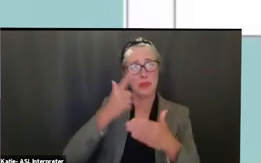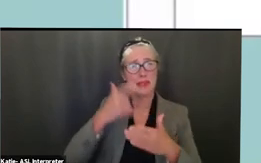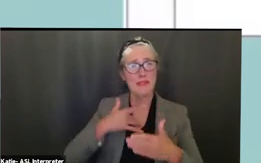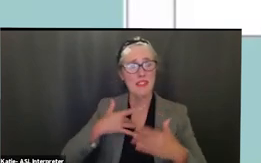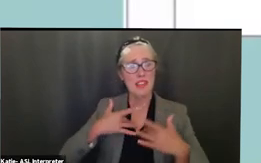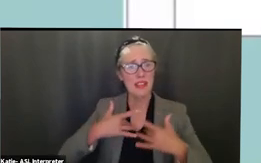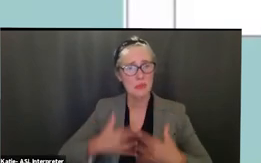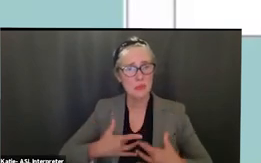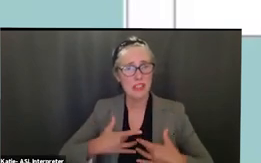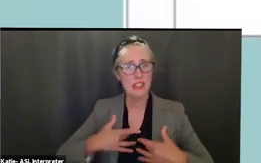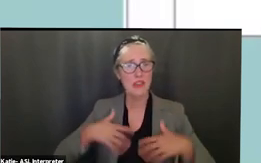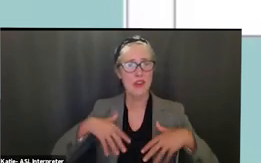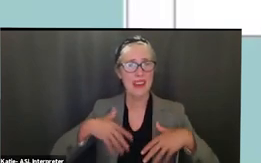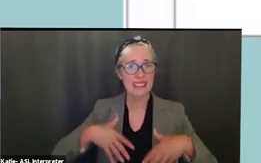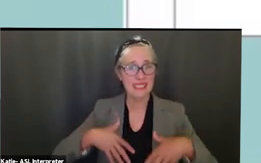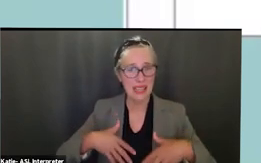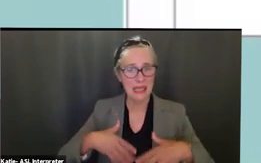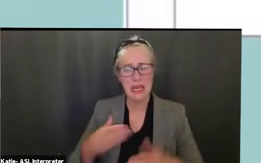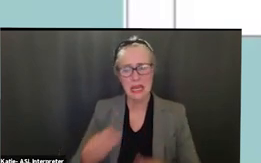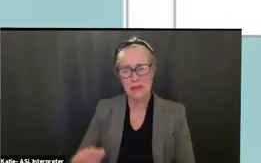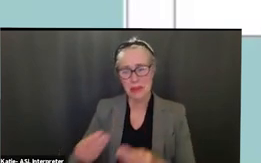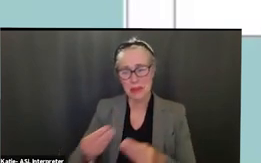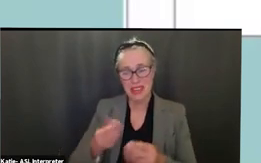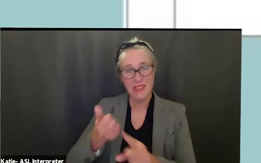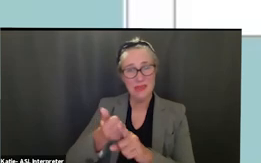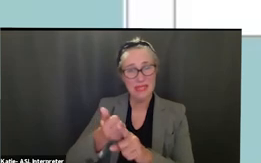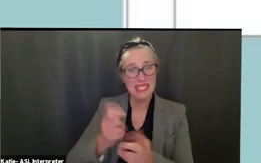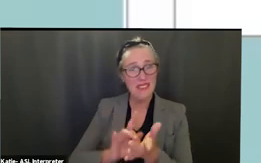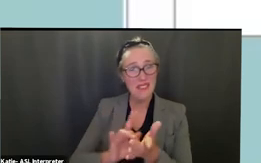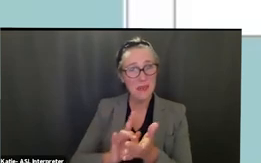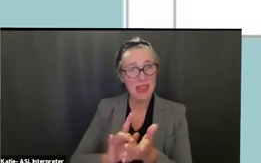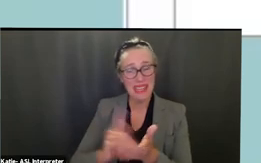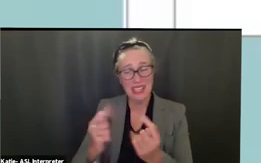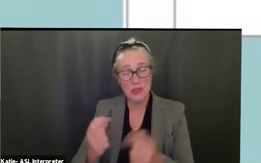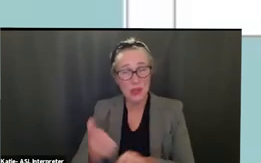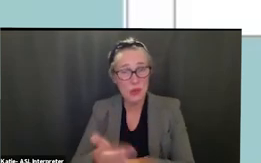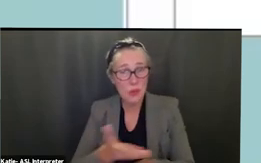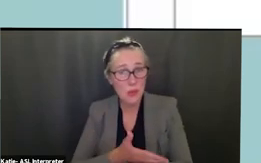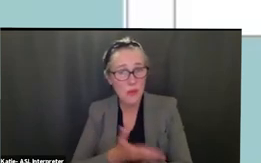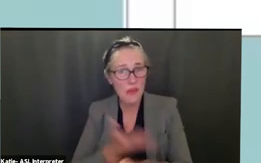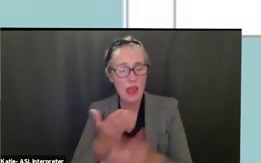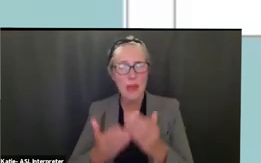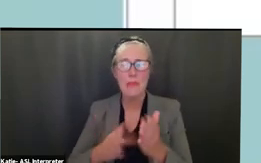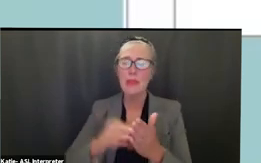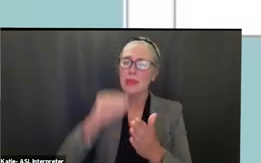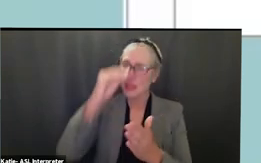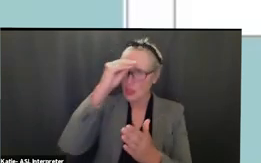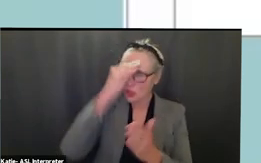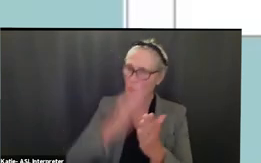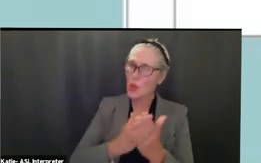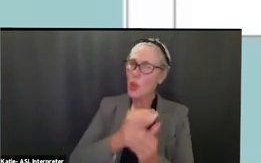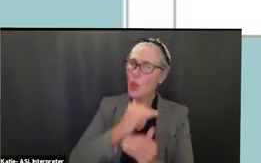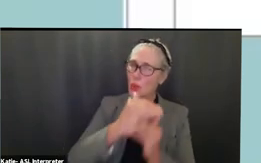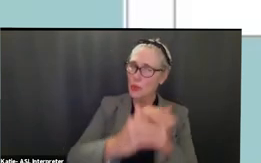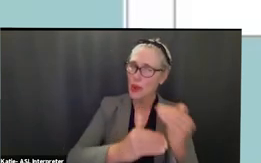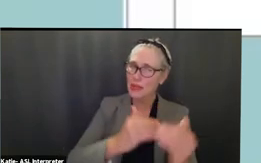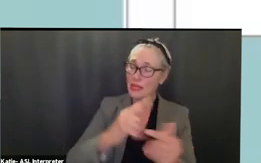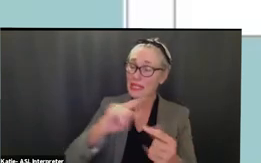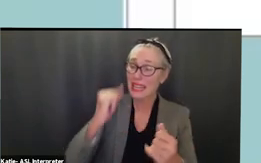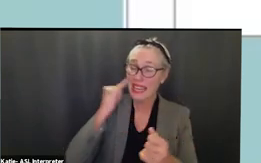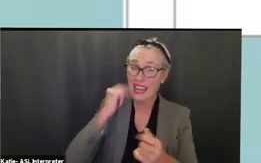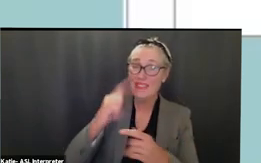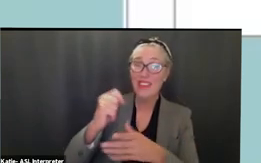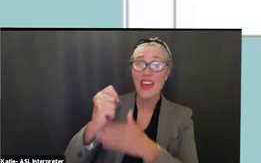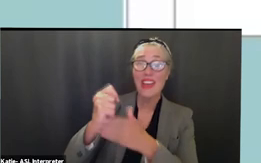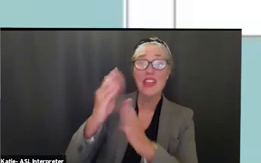um and that tells us and we learn more through that process through the therapist saying okay